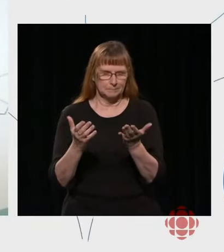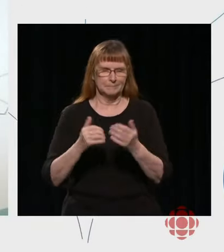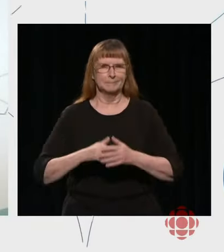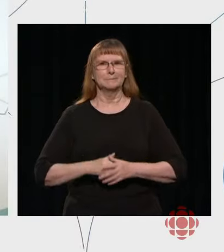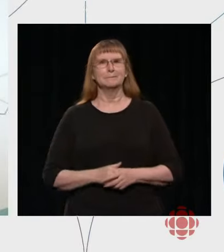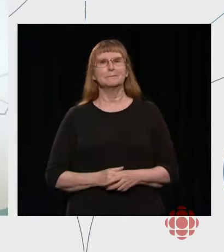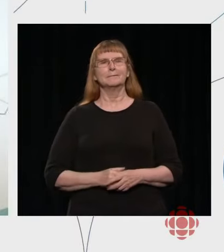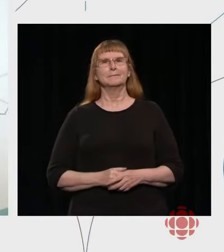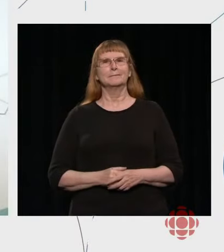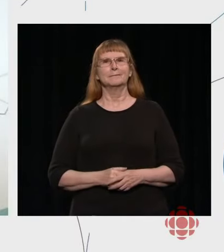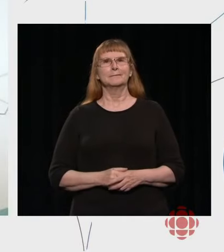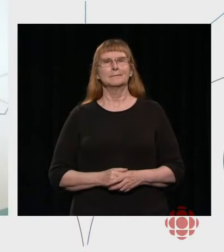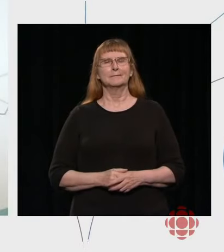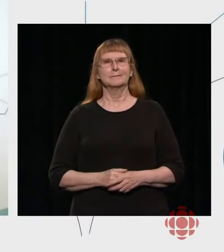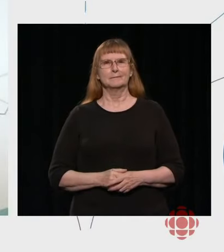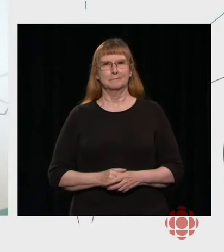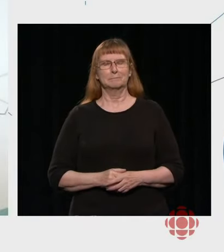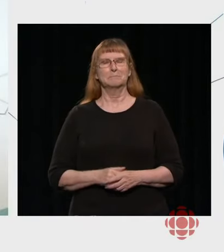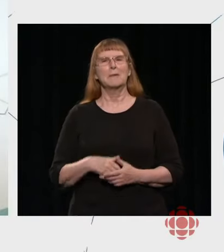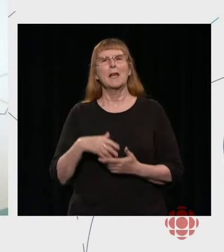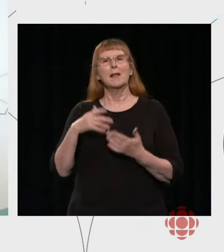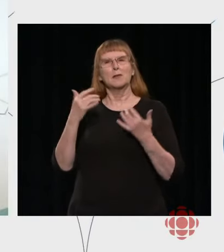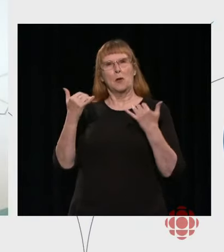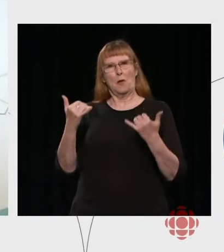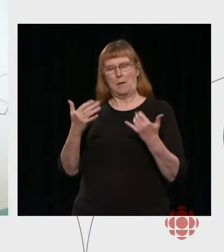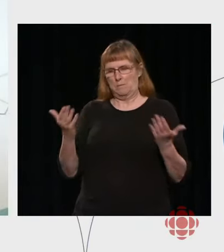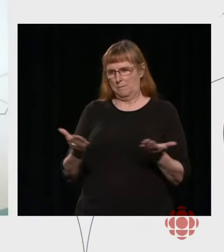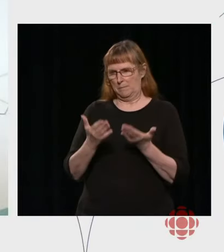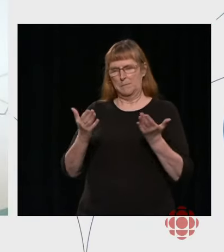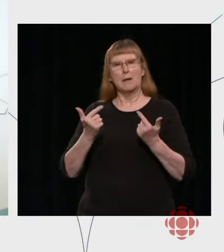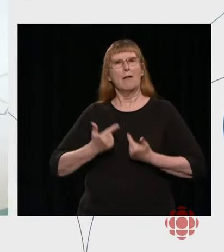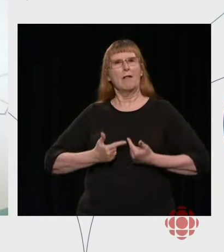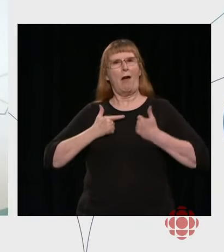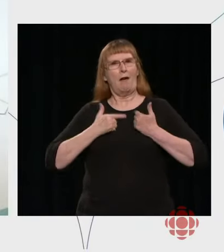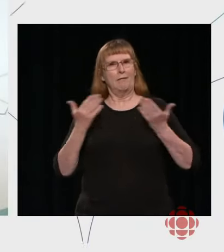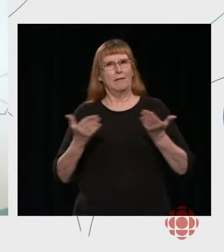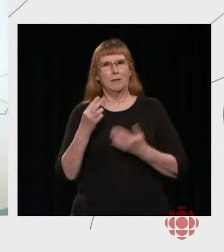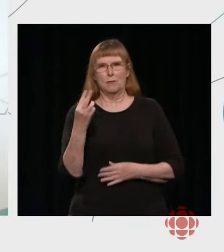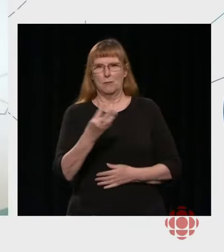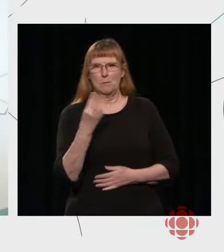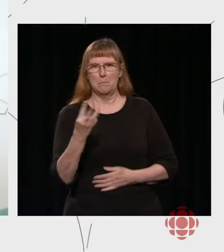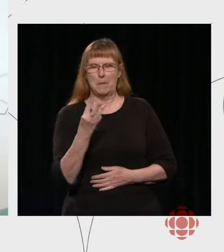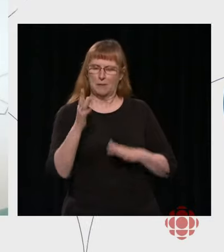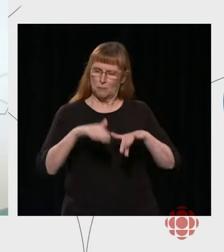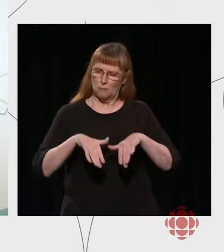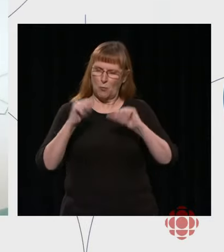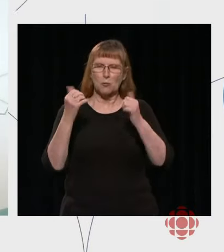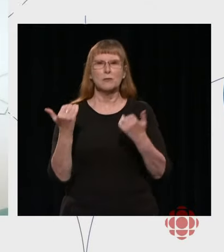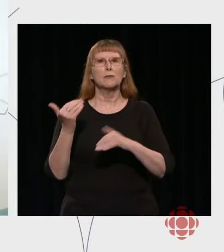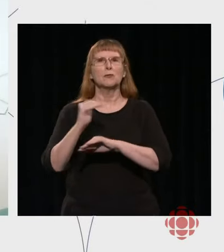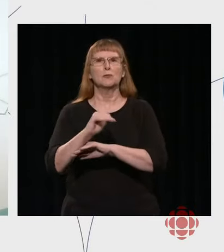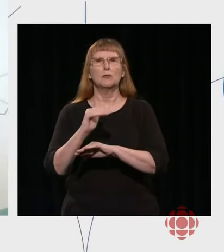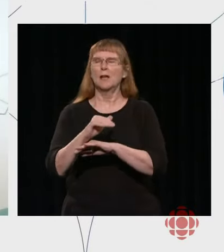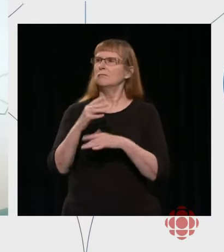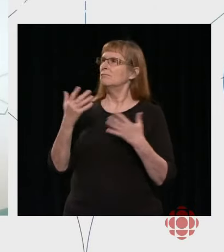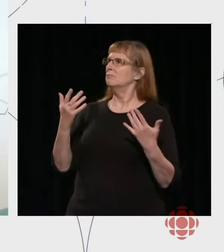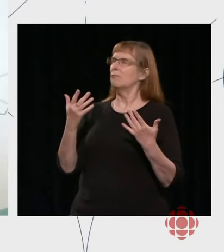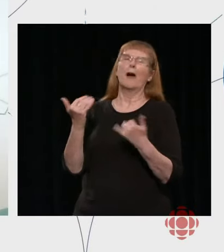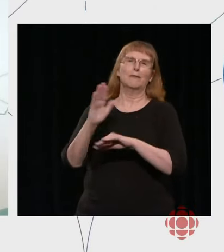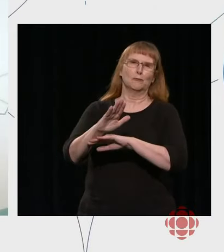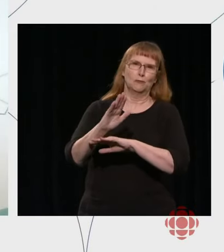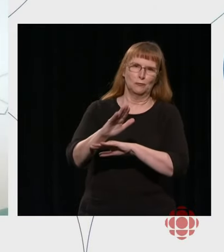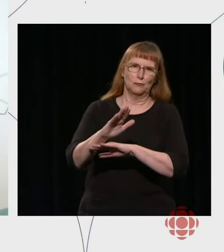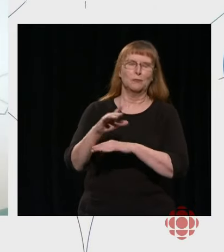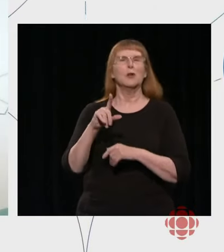Manitoba. And I will be coming with you live from Winnipeg. I will be your host for this 2020 Annual